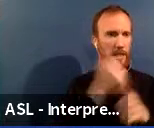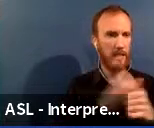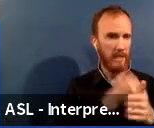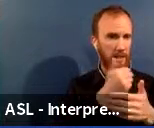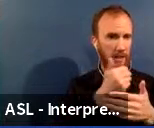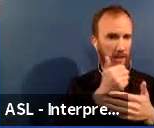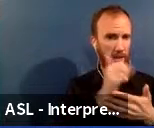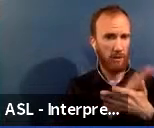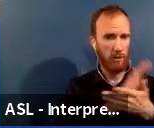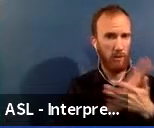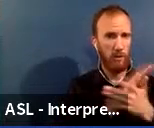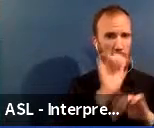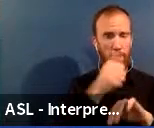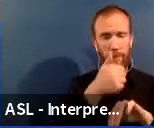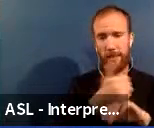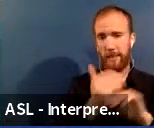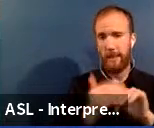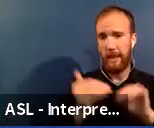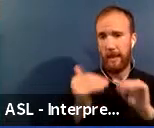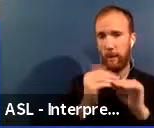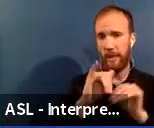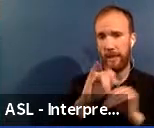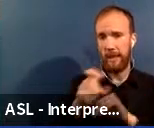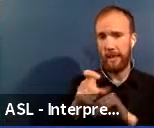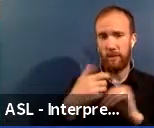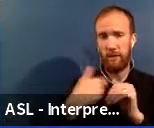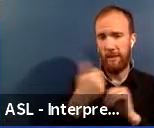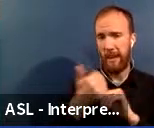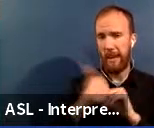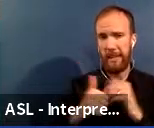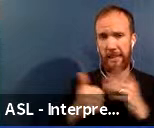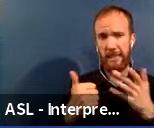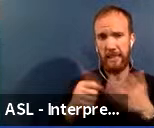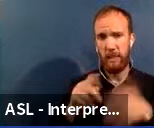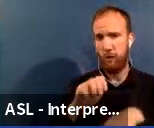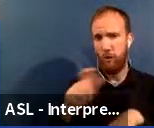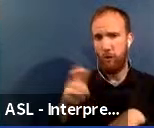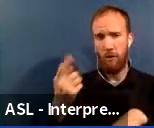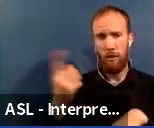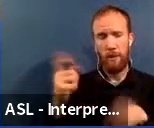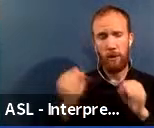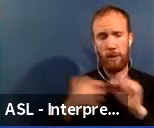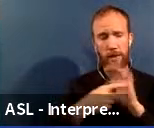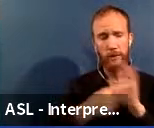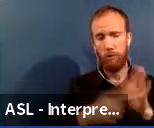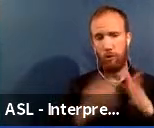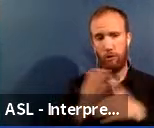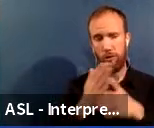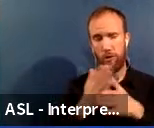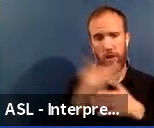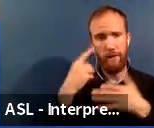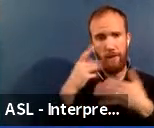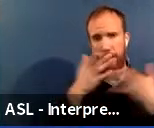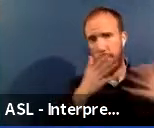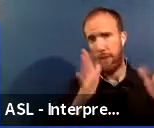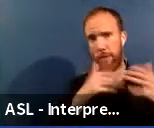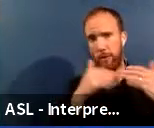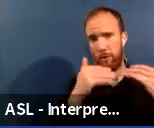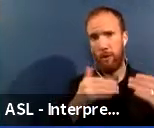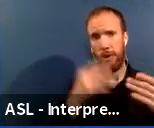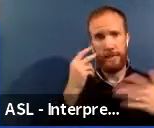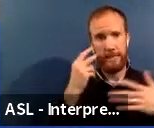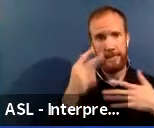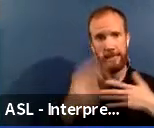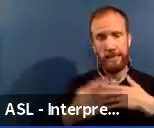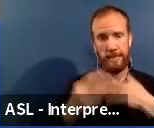few helpful, useful tools. Uh, is there a tool that you all have, um, that's public facing that visualizes the investments?